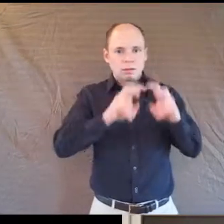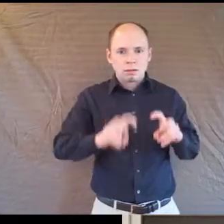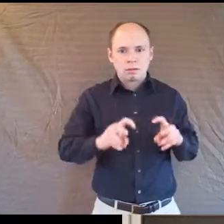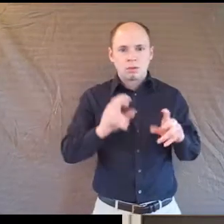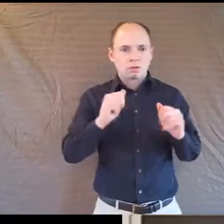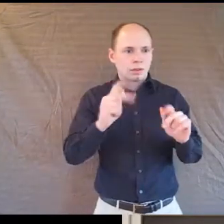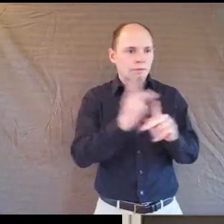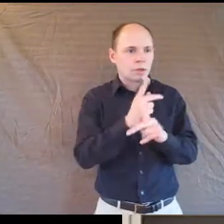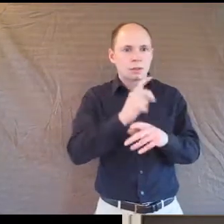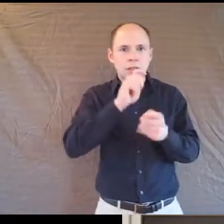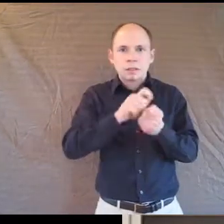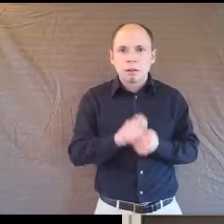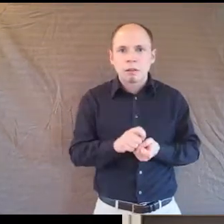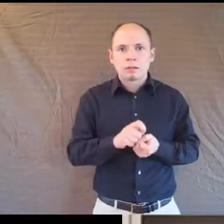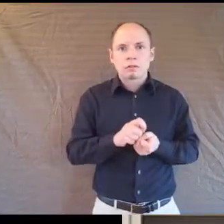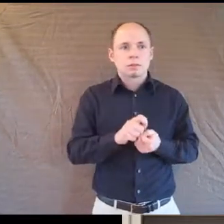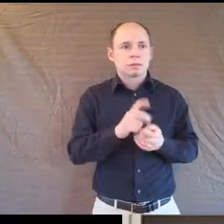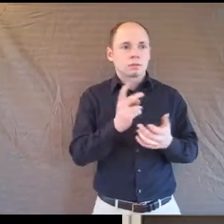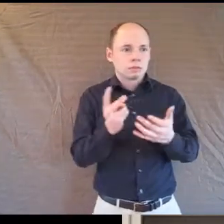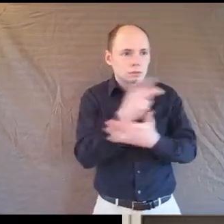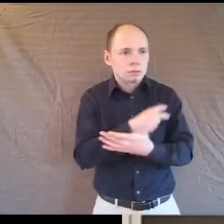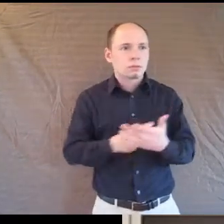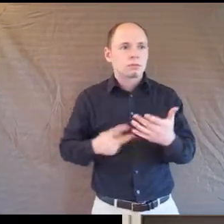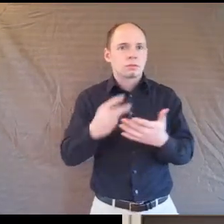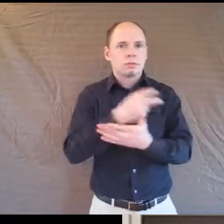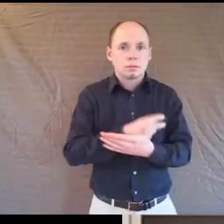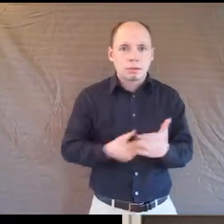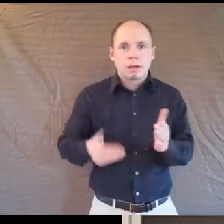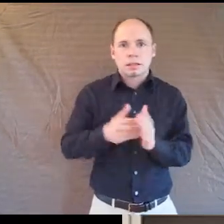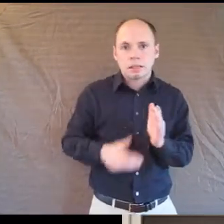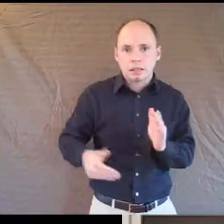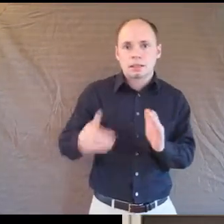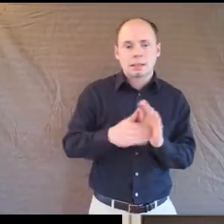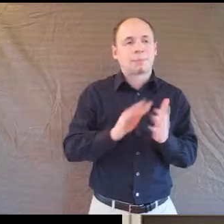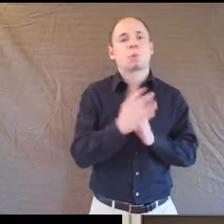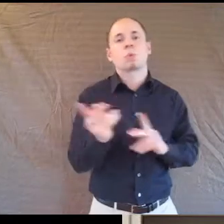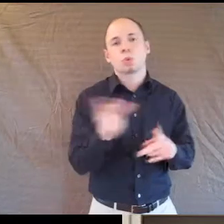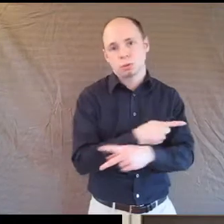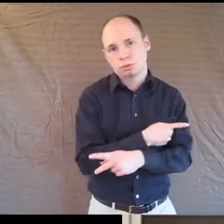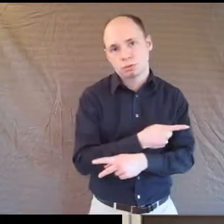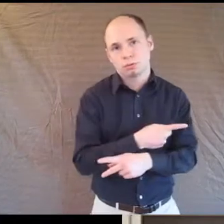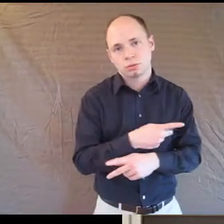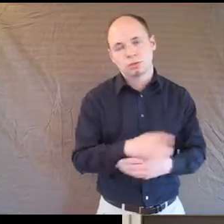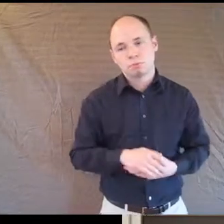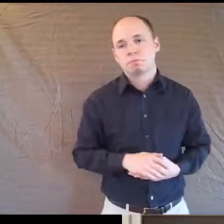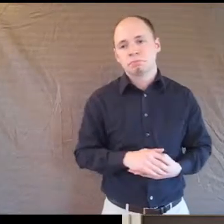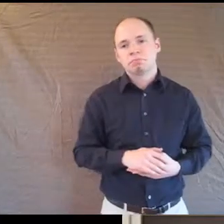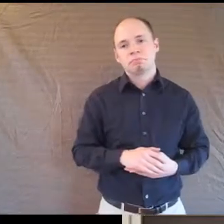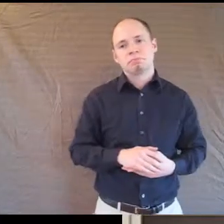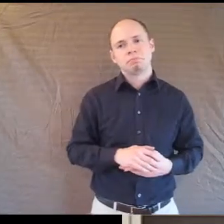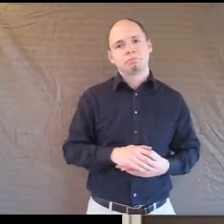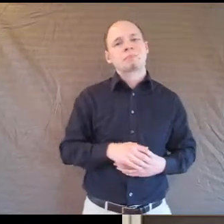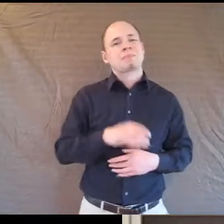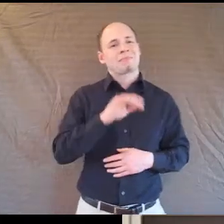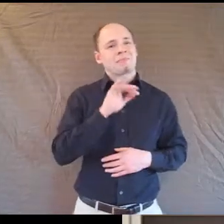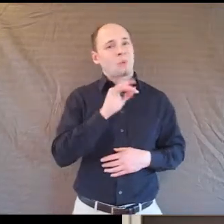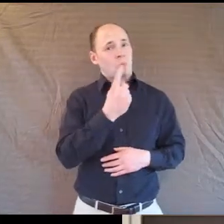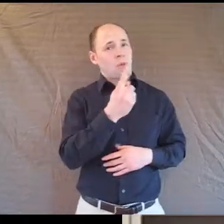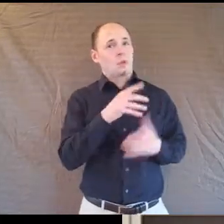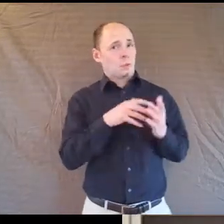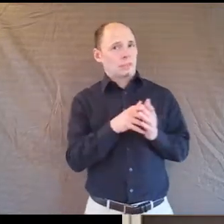and reviewing. One of the weaknesses of that, and there are certainly plenty of